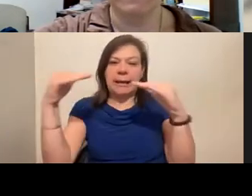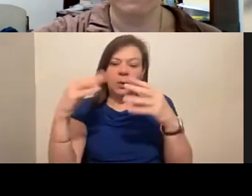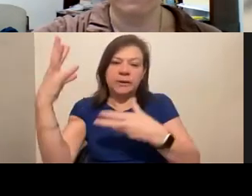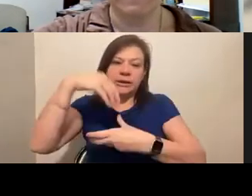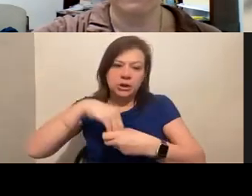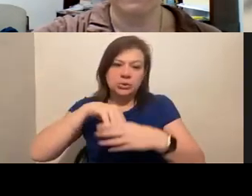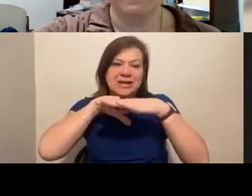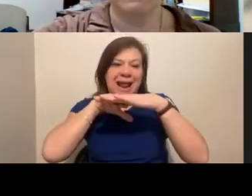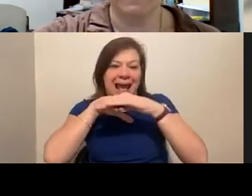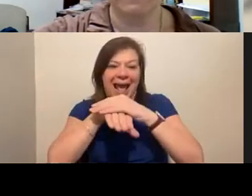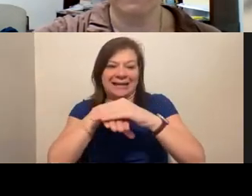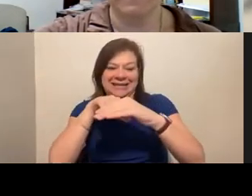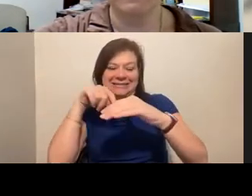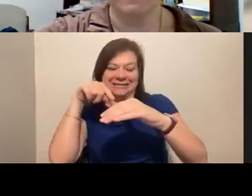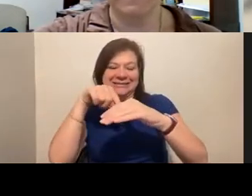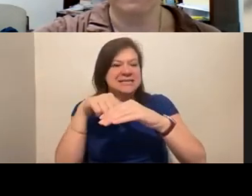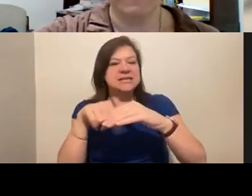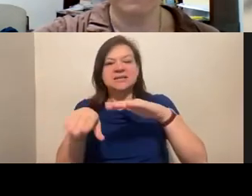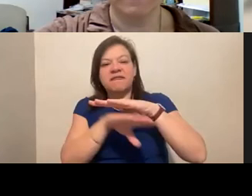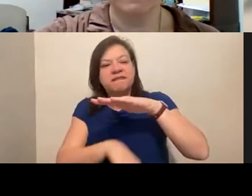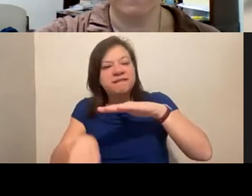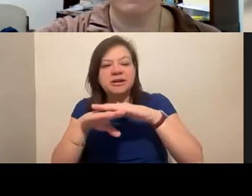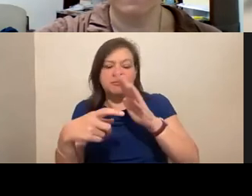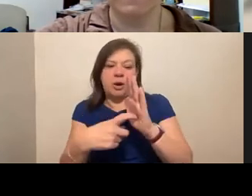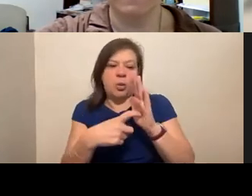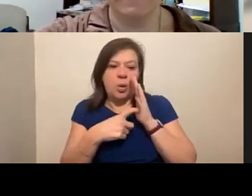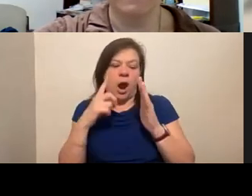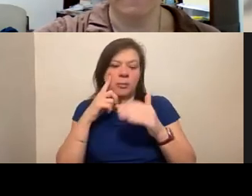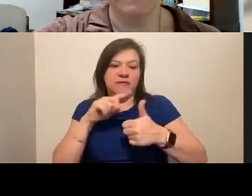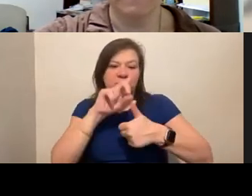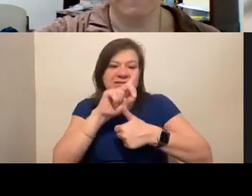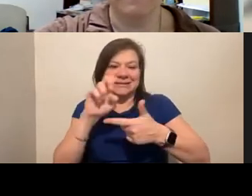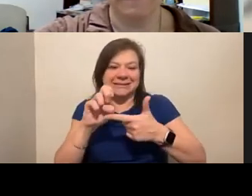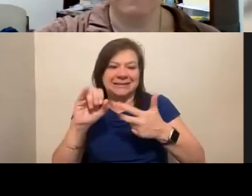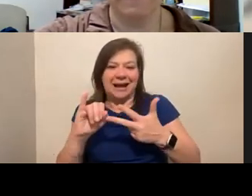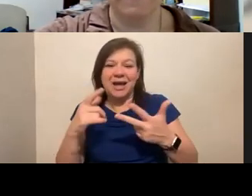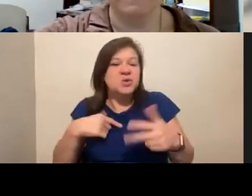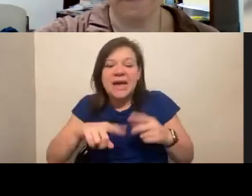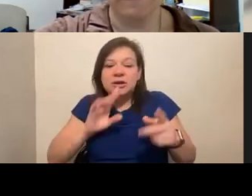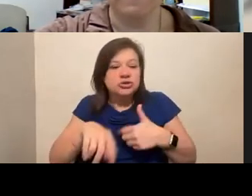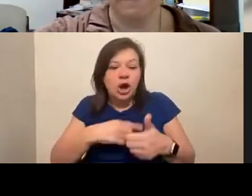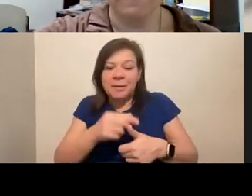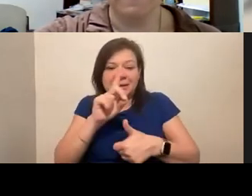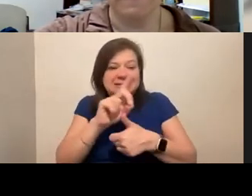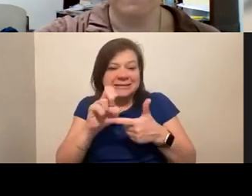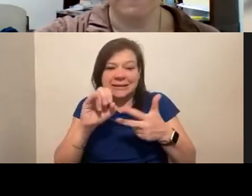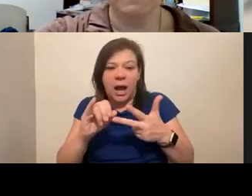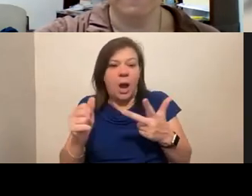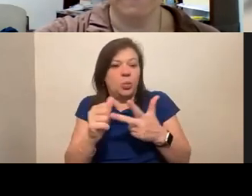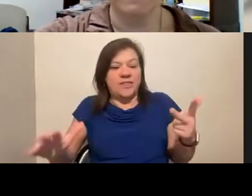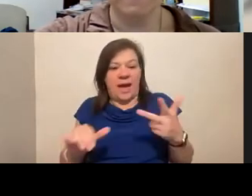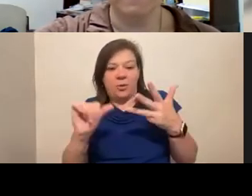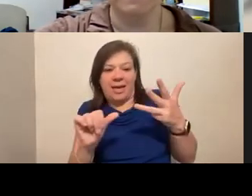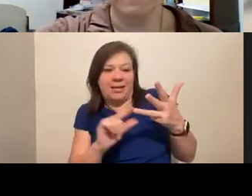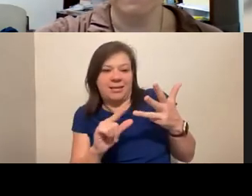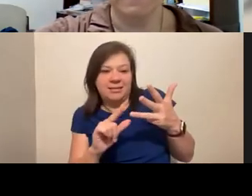you know, access is kind of a fundamental requirement for before you could even talk about equity or inclusion. So that's one of the things that